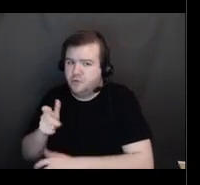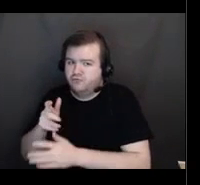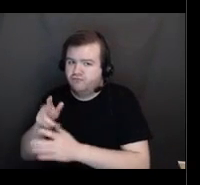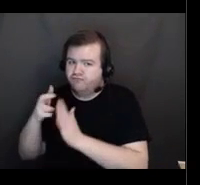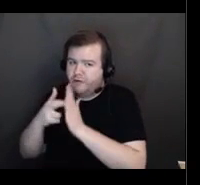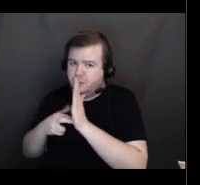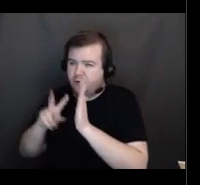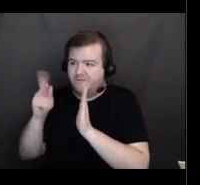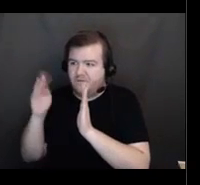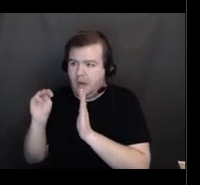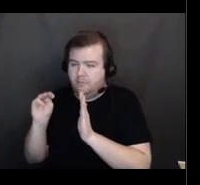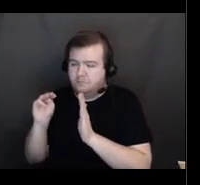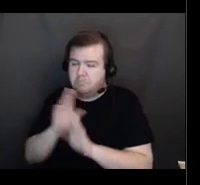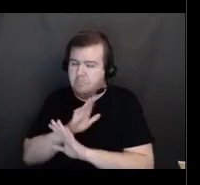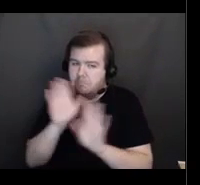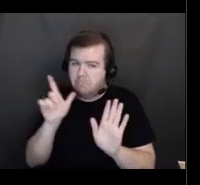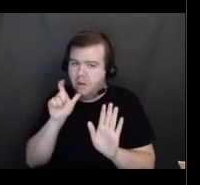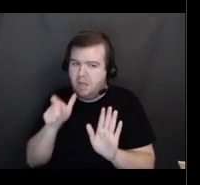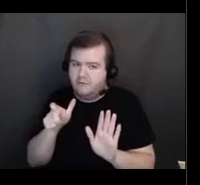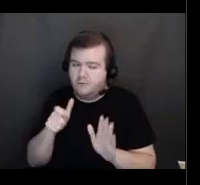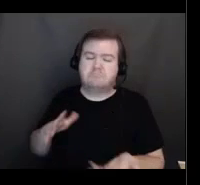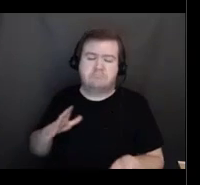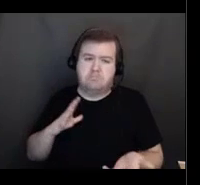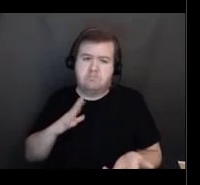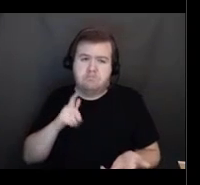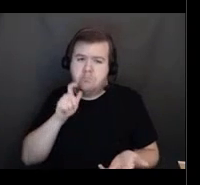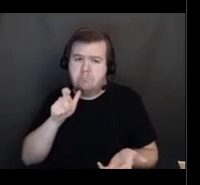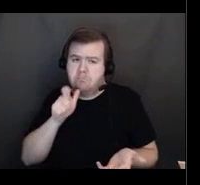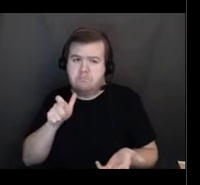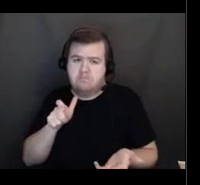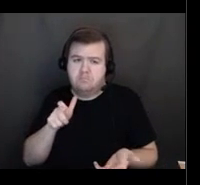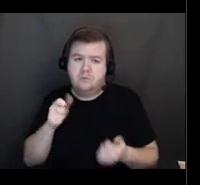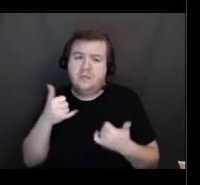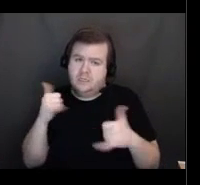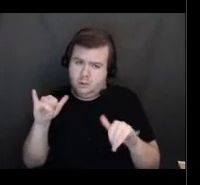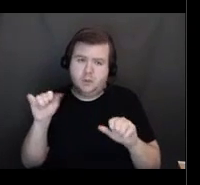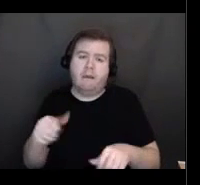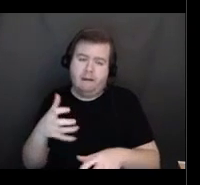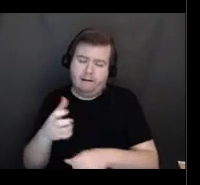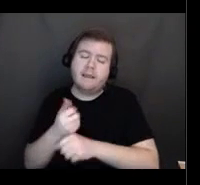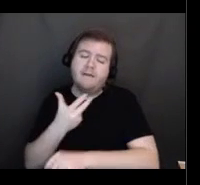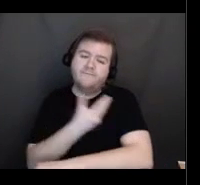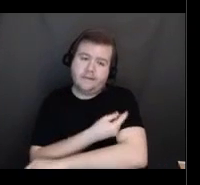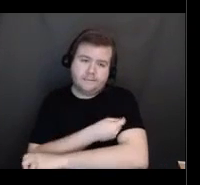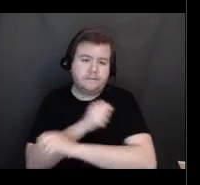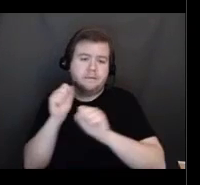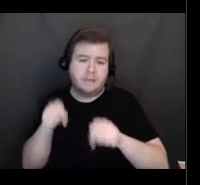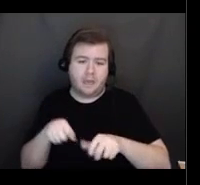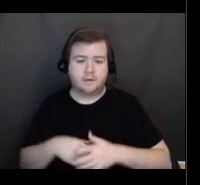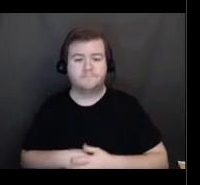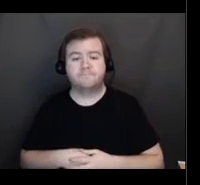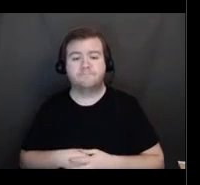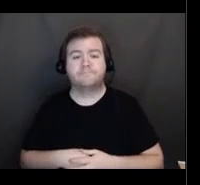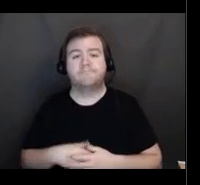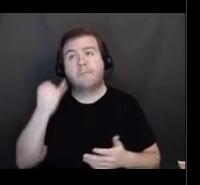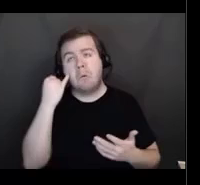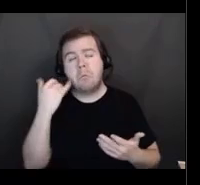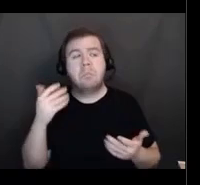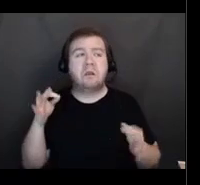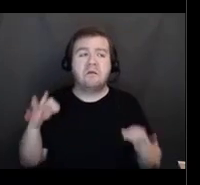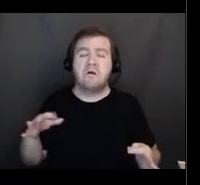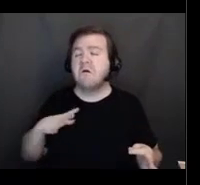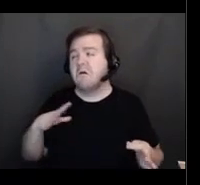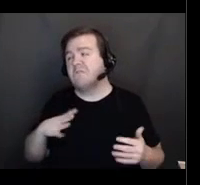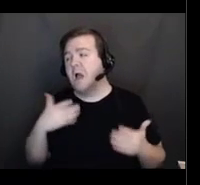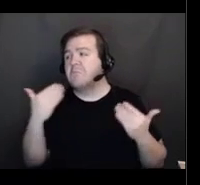does not want to register in VAMS, they don't have to. So by filling out the form, though, if they decide, OK, I'll register in